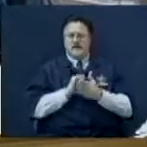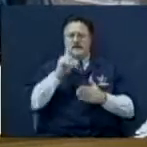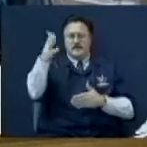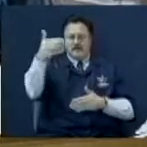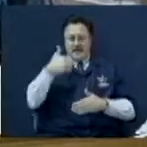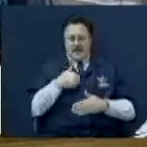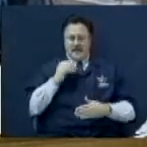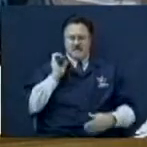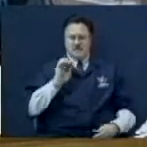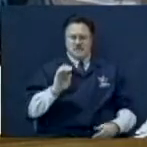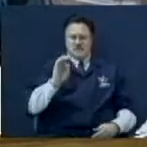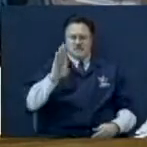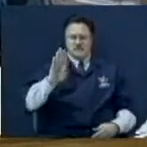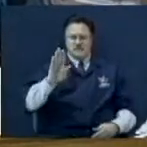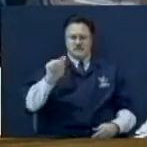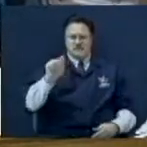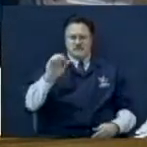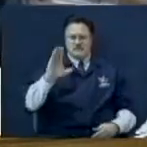having you back.